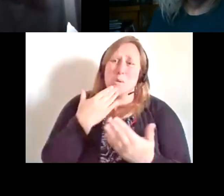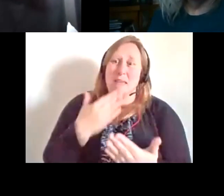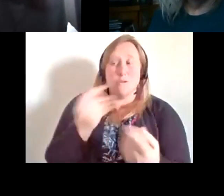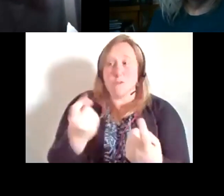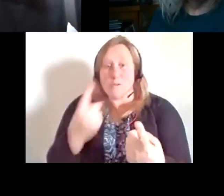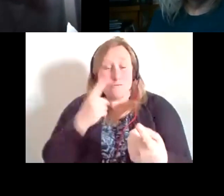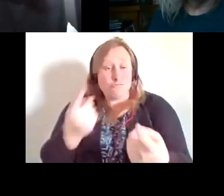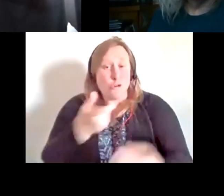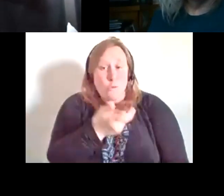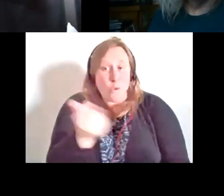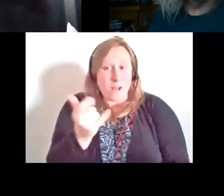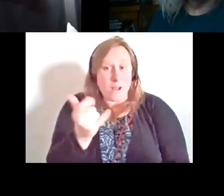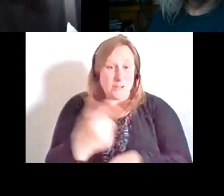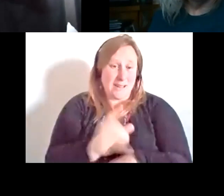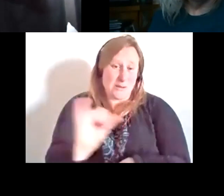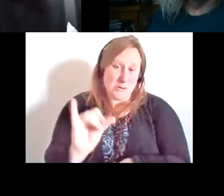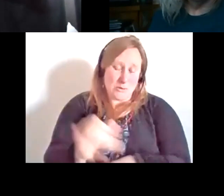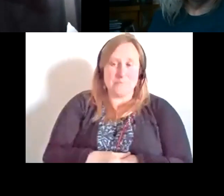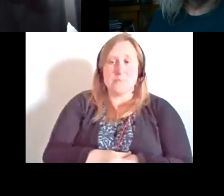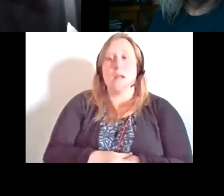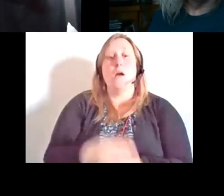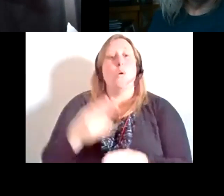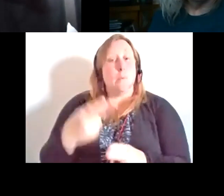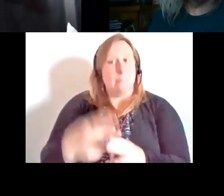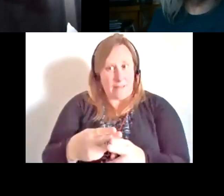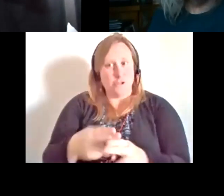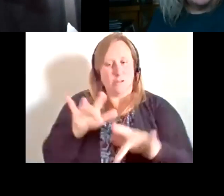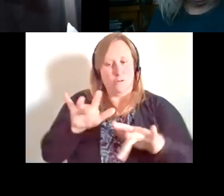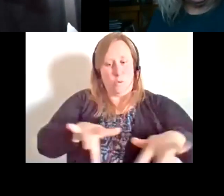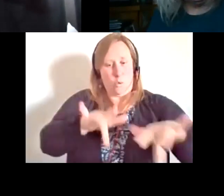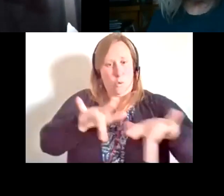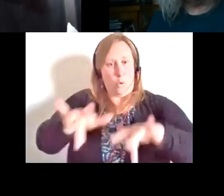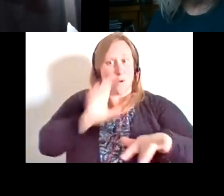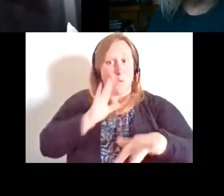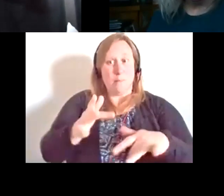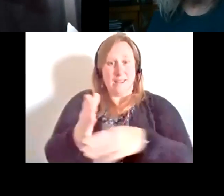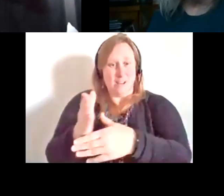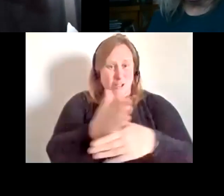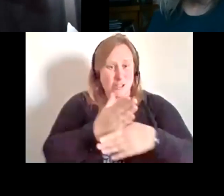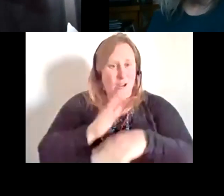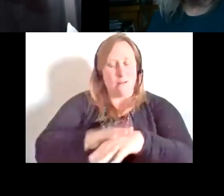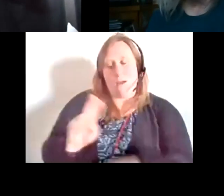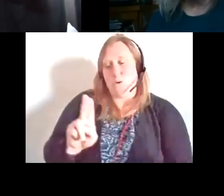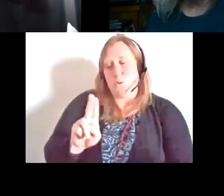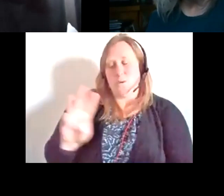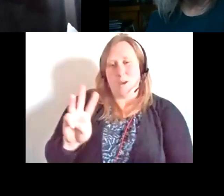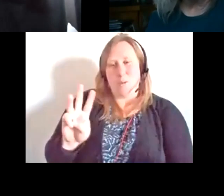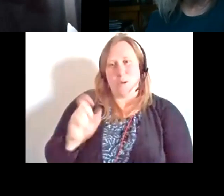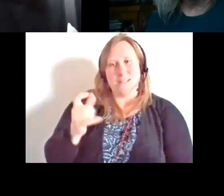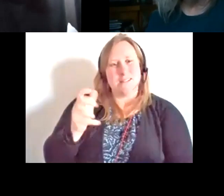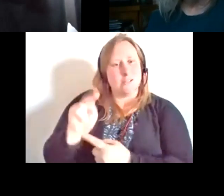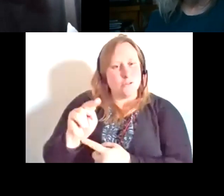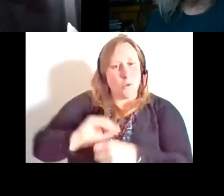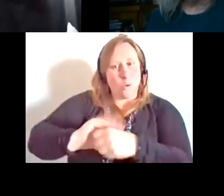joining us today. As we mentioned, a recording of this webinar will be shared on Extension's COVID response